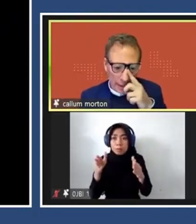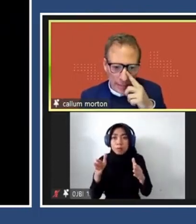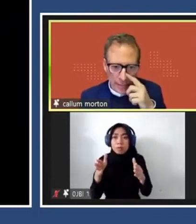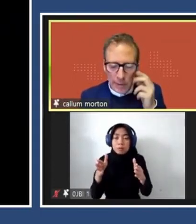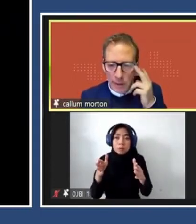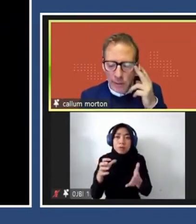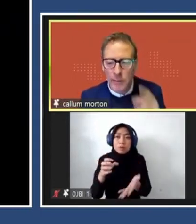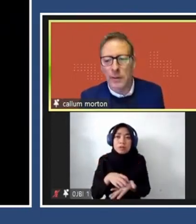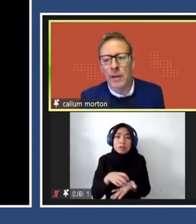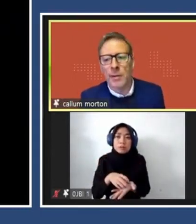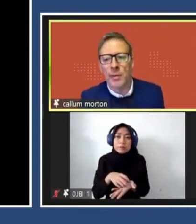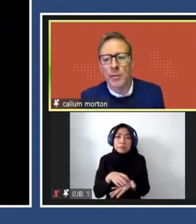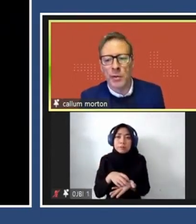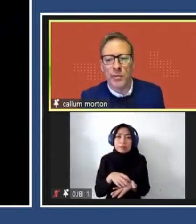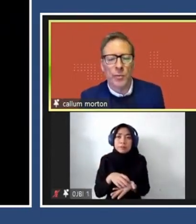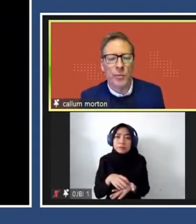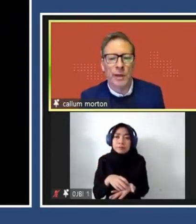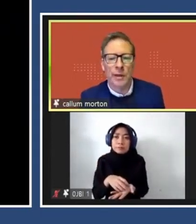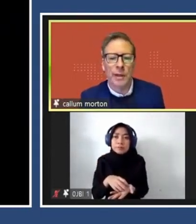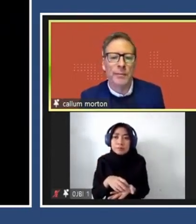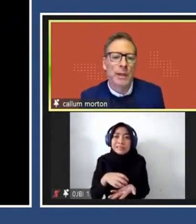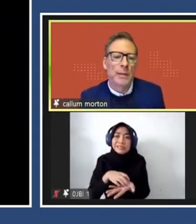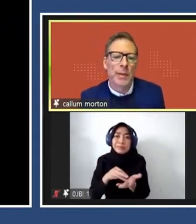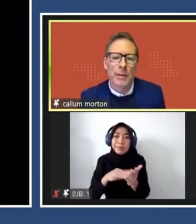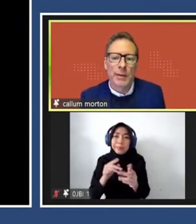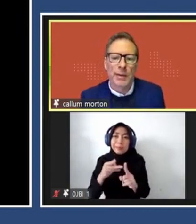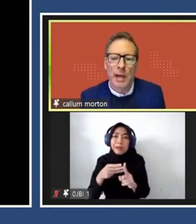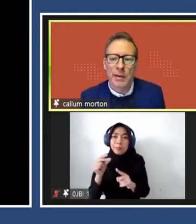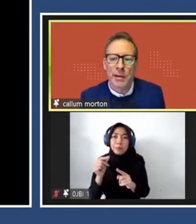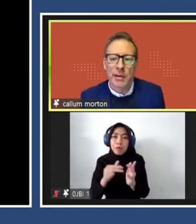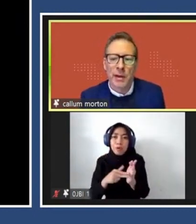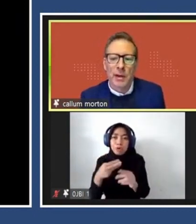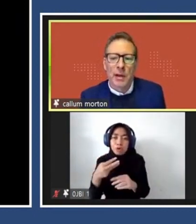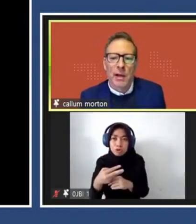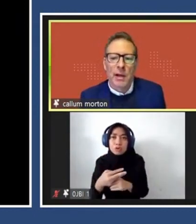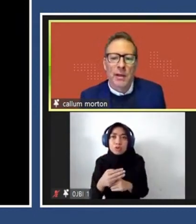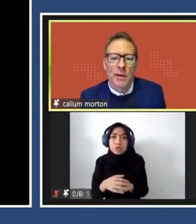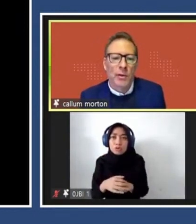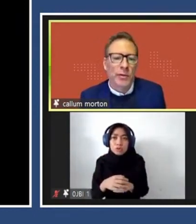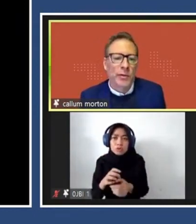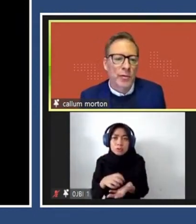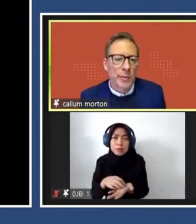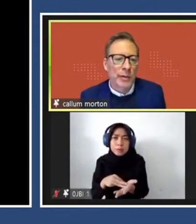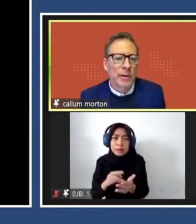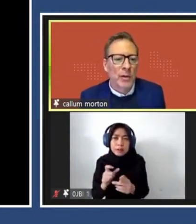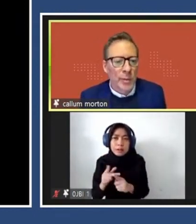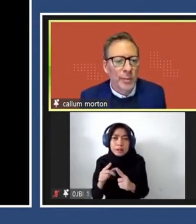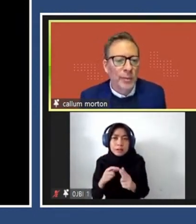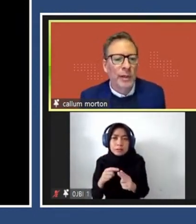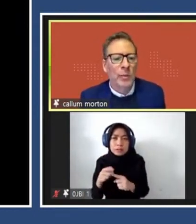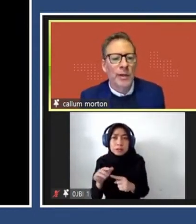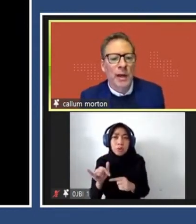Melbourne, which is where Parliament House is. It's the old treasury